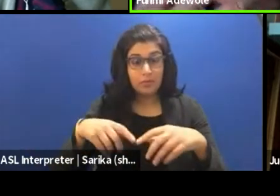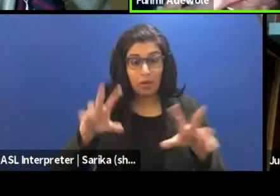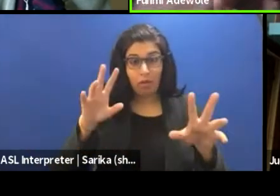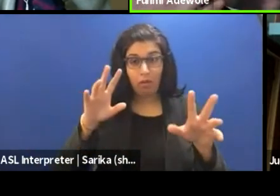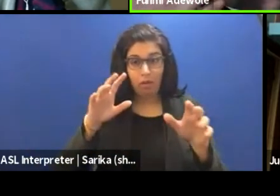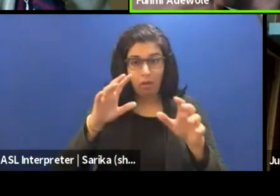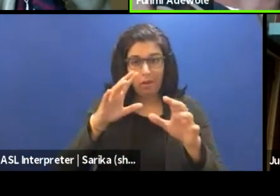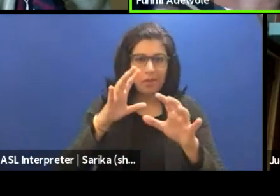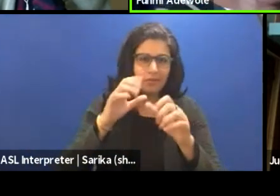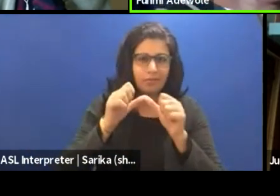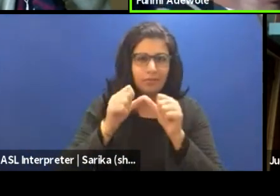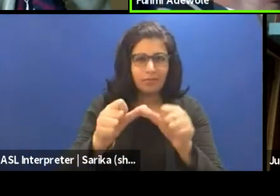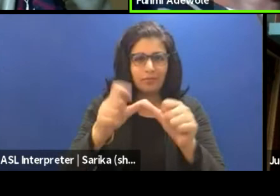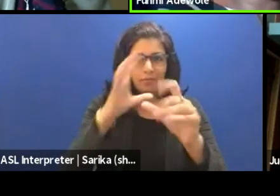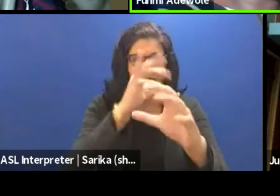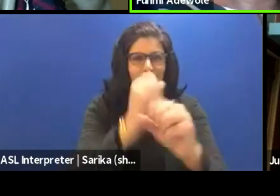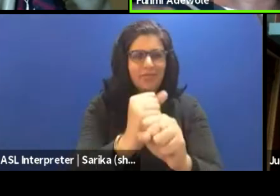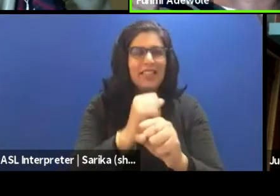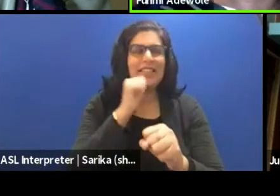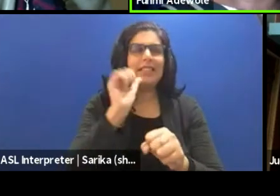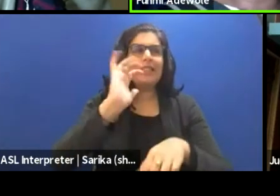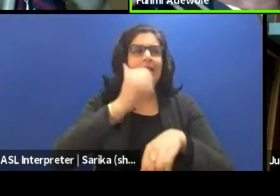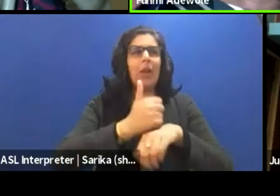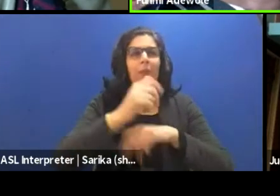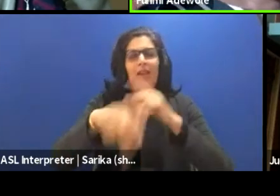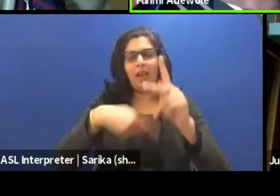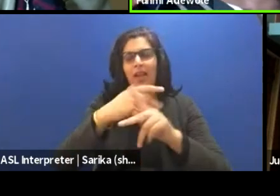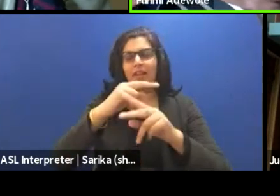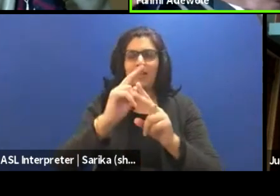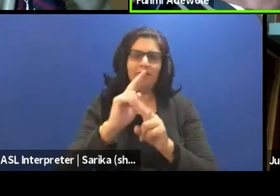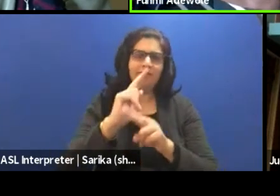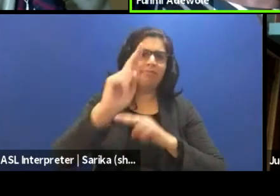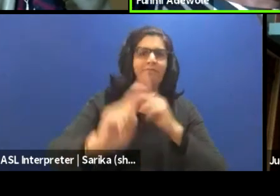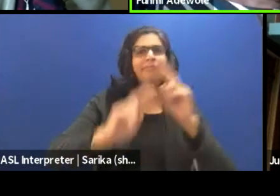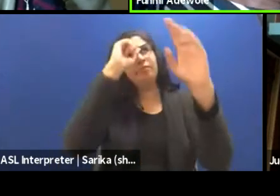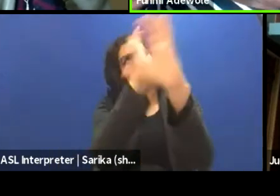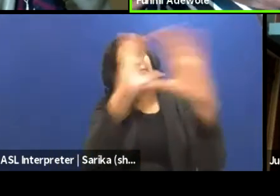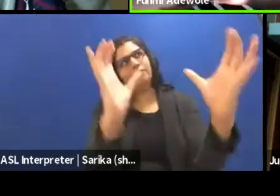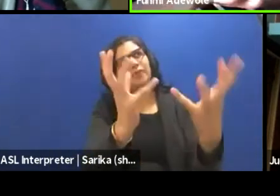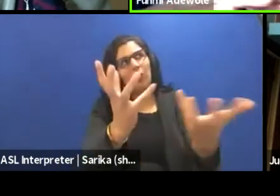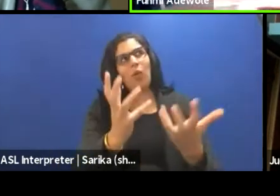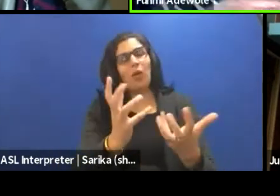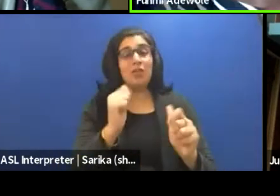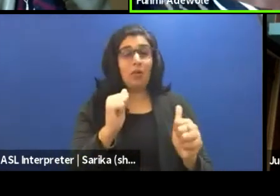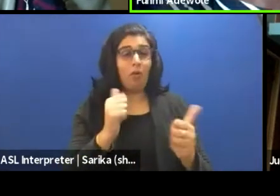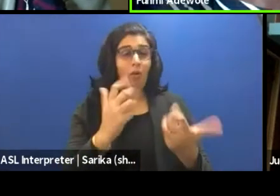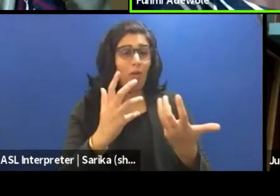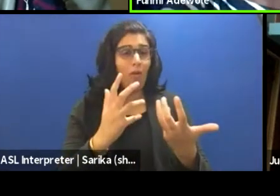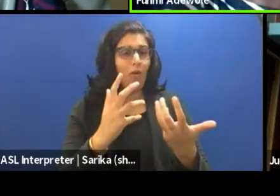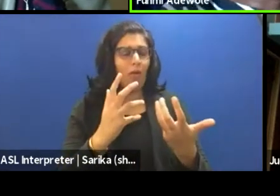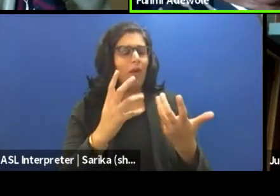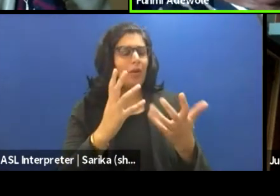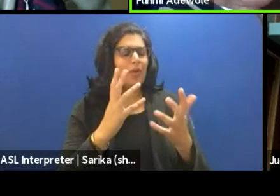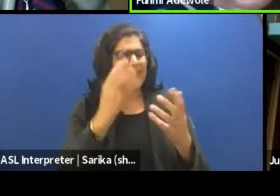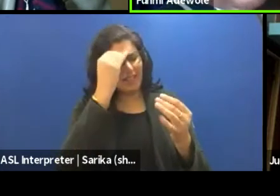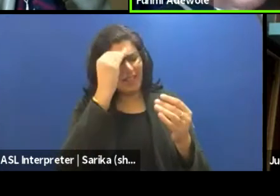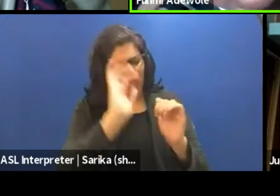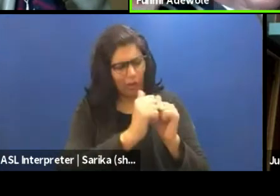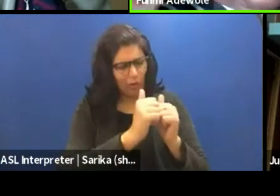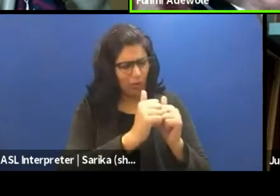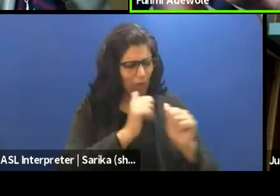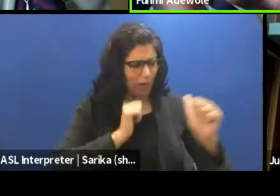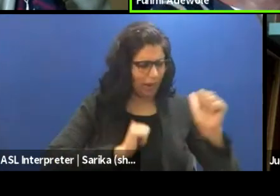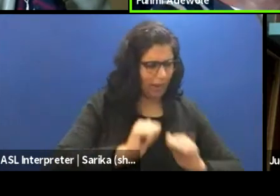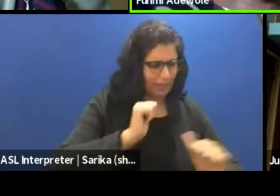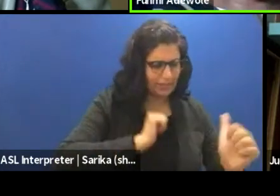create a, the kind of universe she wanted. So she wanted, how do we go from acting and slowly into dance and back